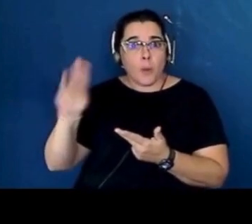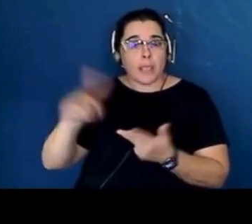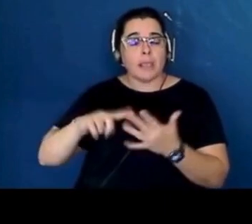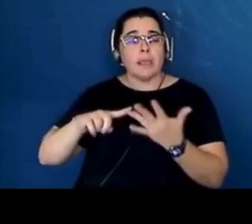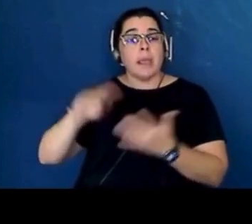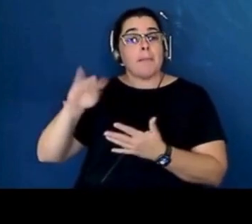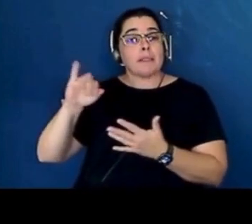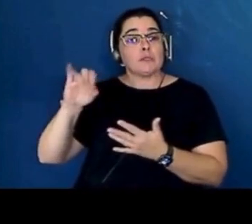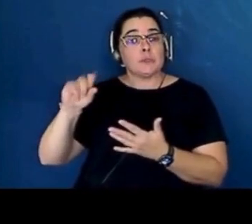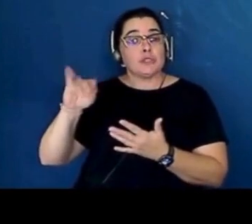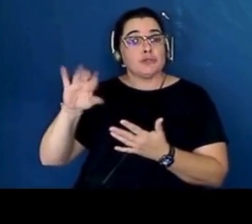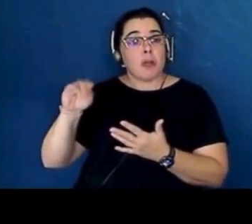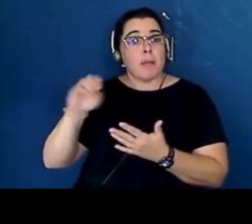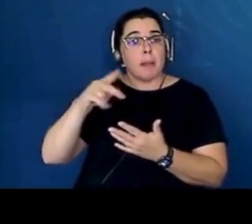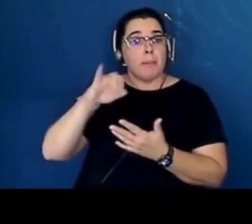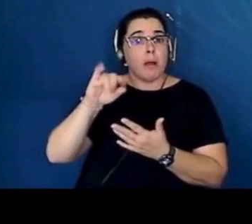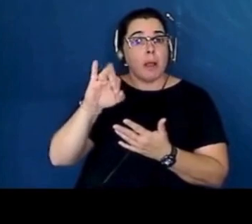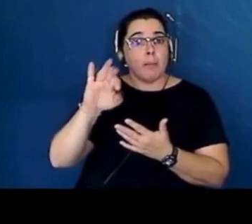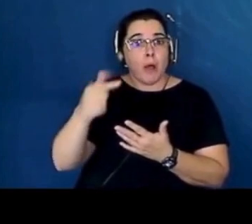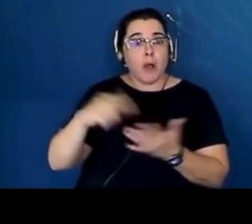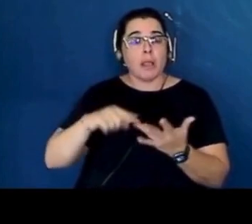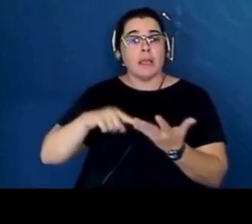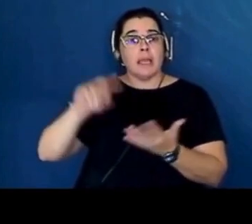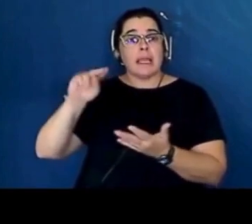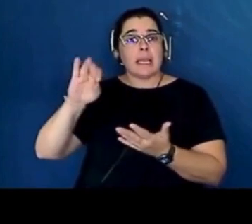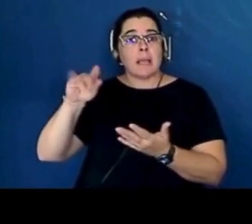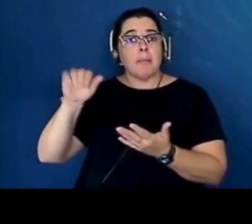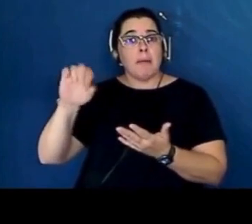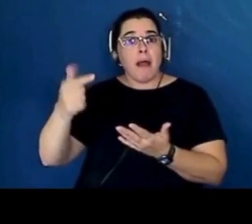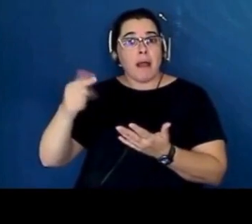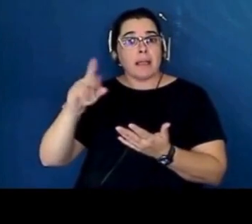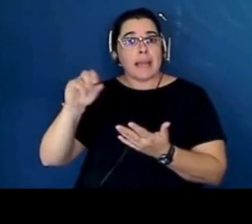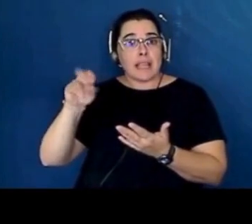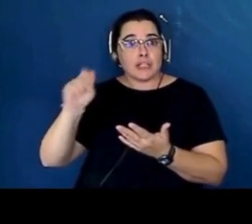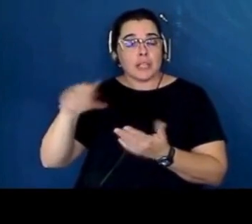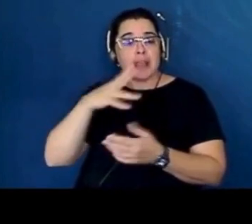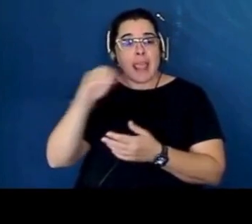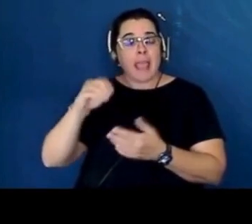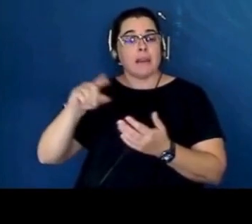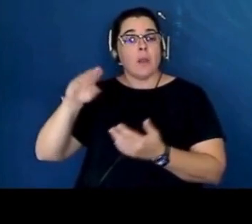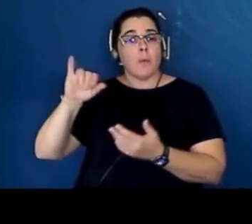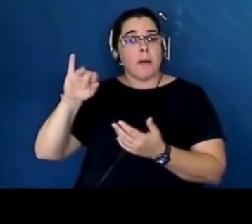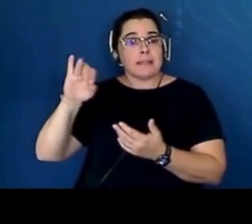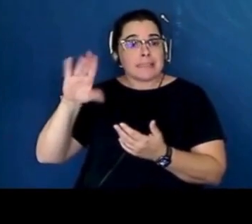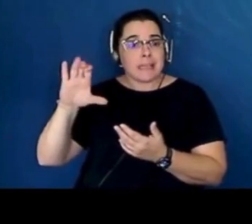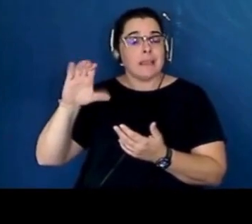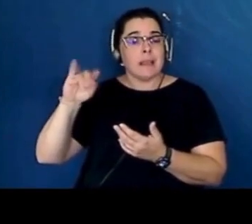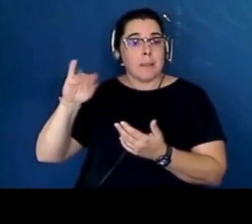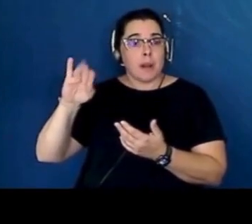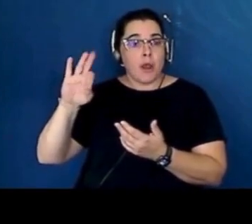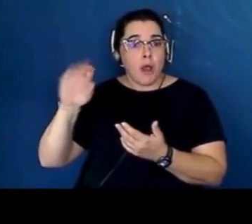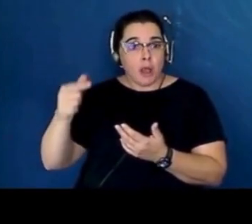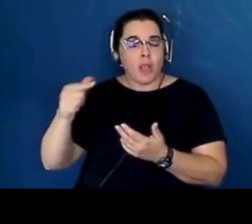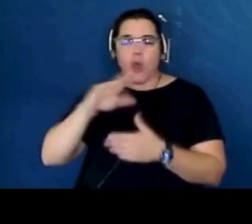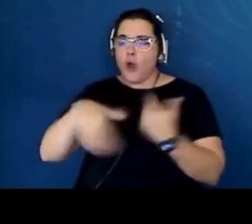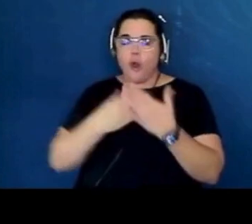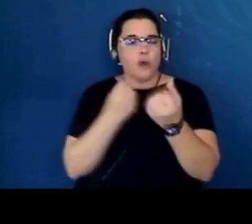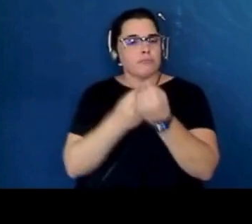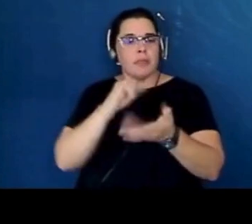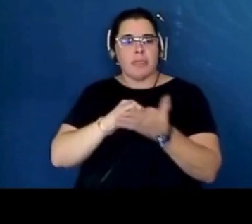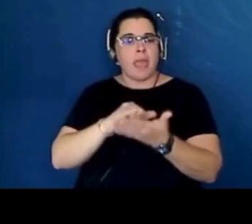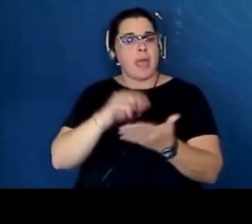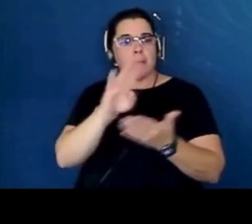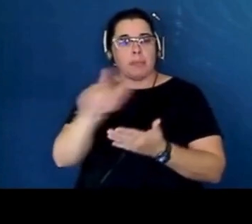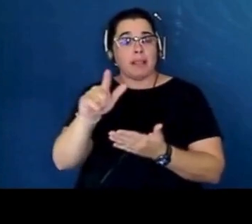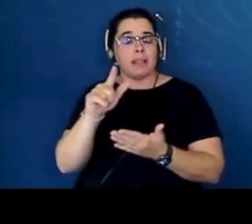the Massachusetts tribe at Ponkapog, the Nipmuc Nation, and the Pococet Wampanoag, all urging the passage of this bill. I've also